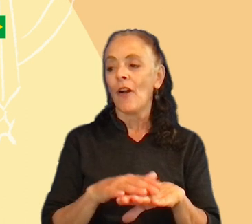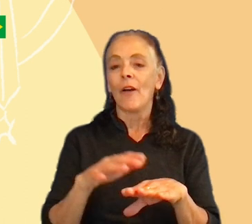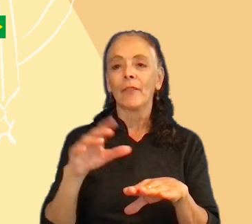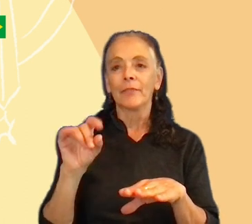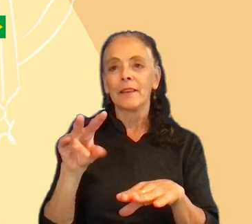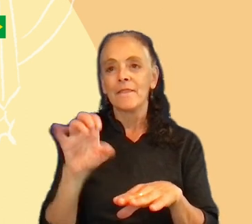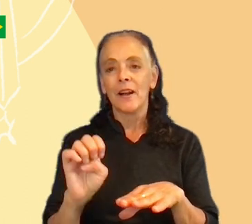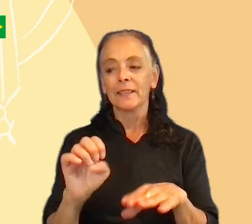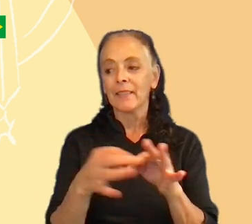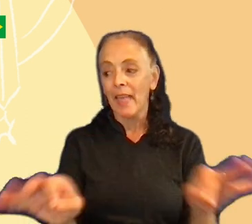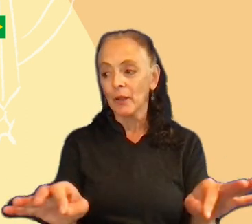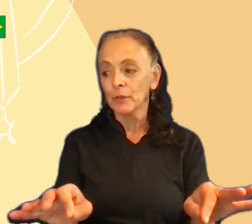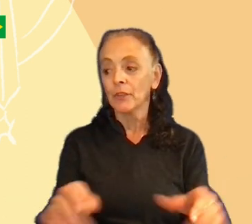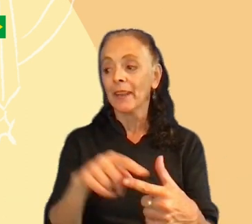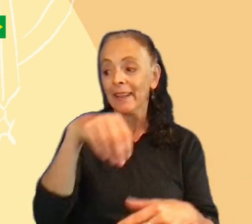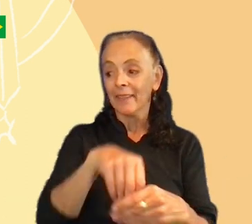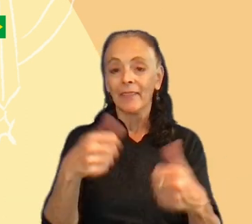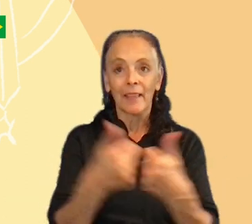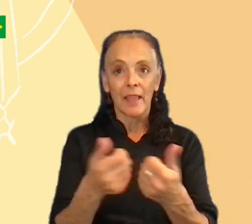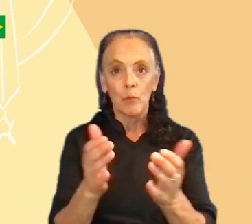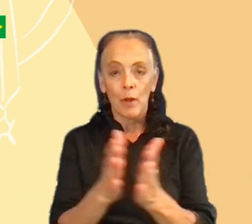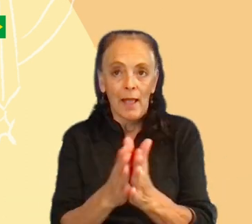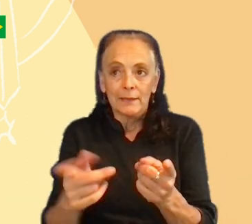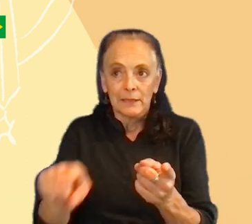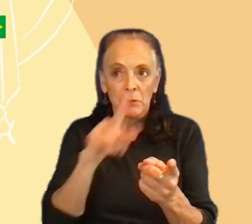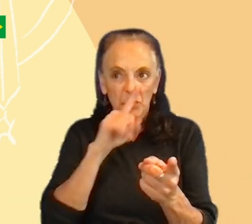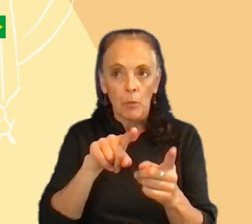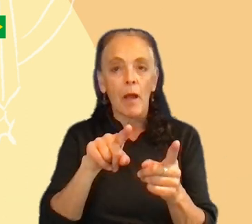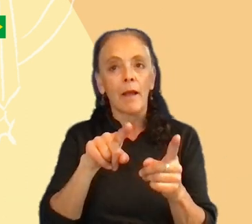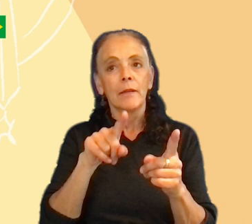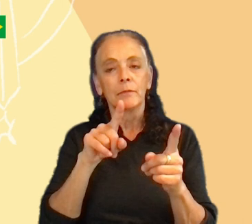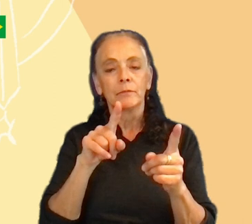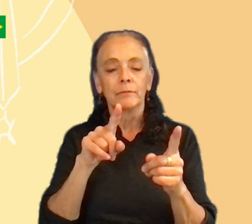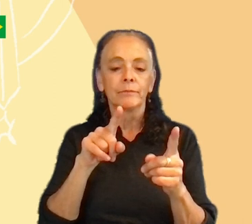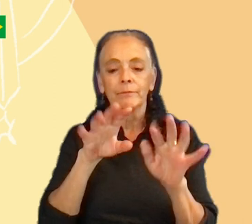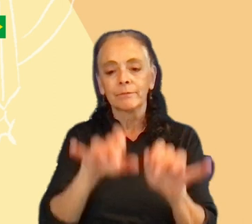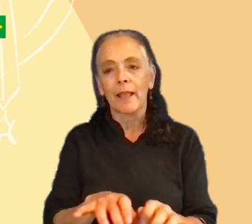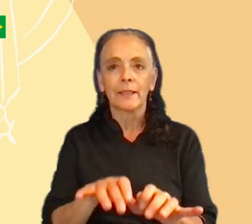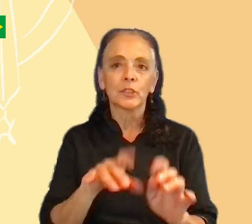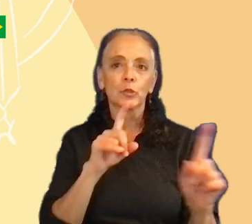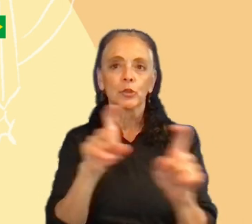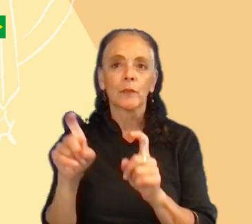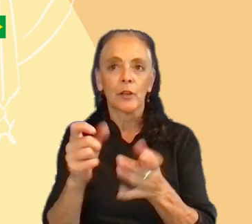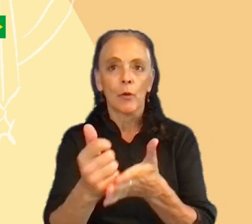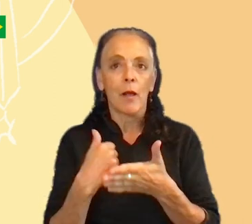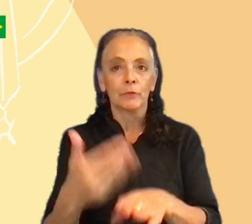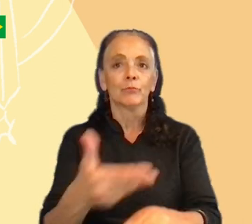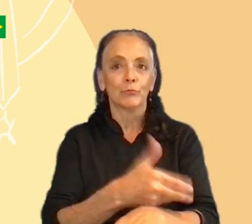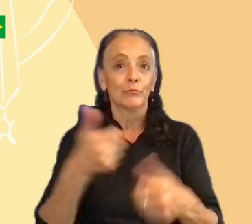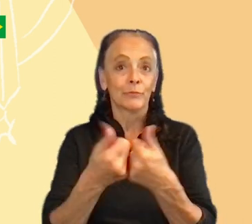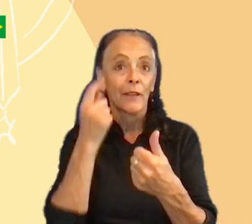we invited them to, okay, can you answer a survey that will help us to make a better game for you?